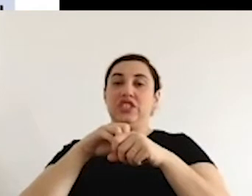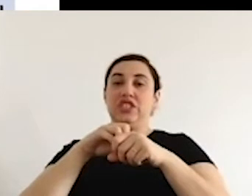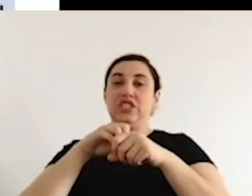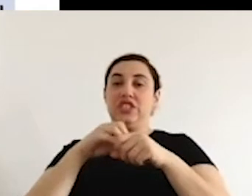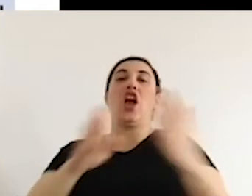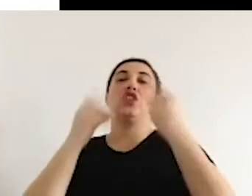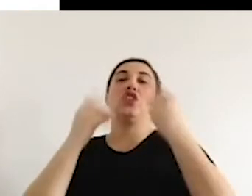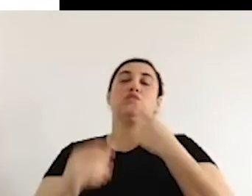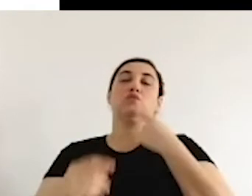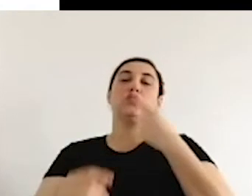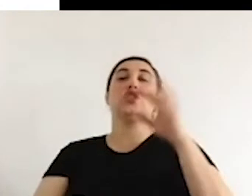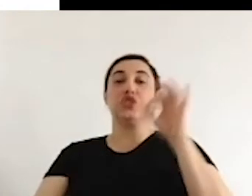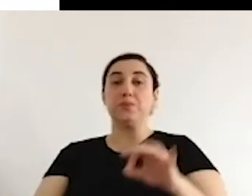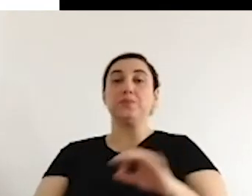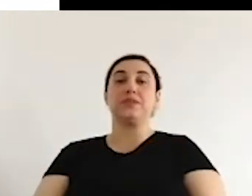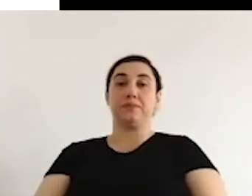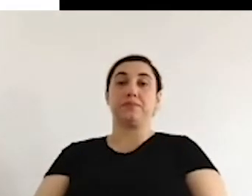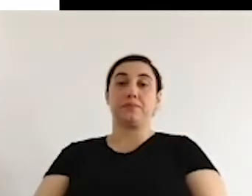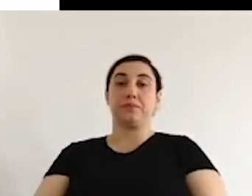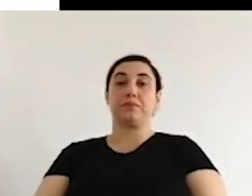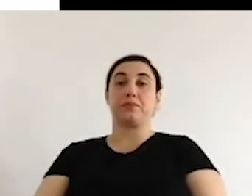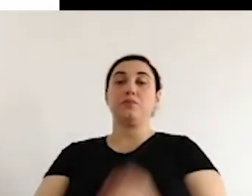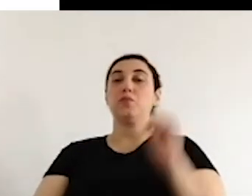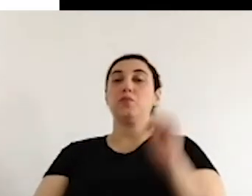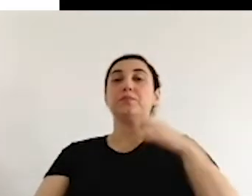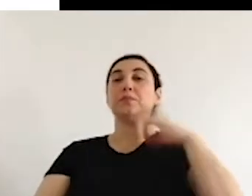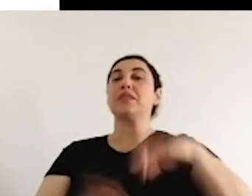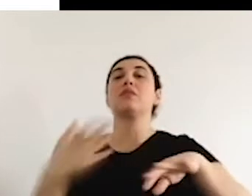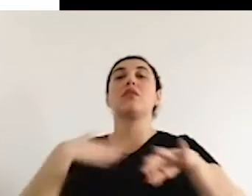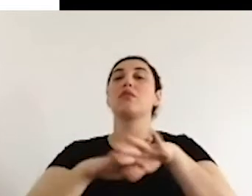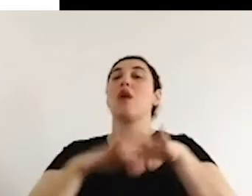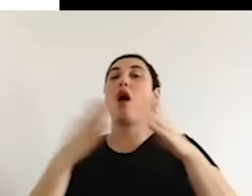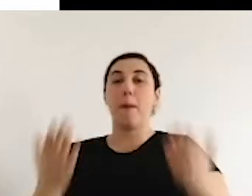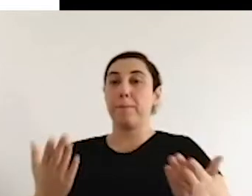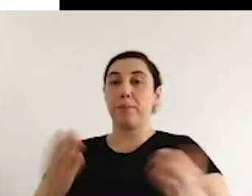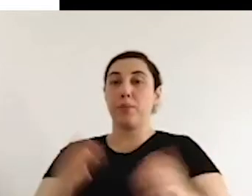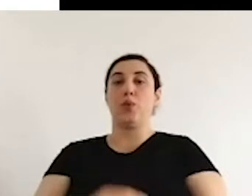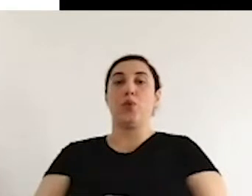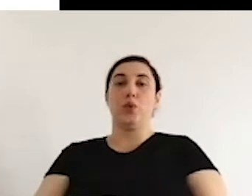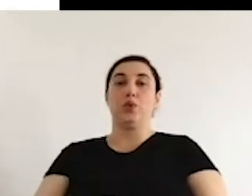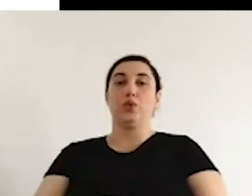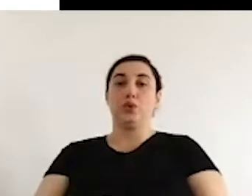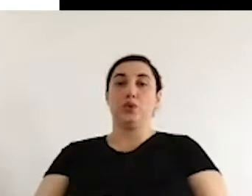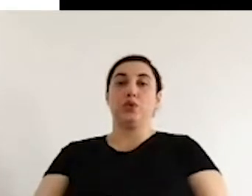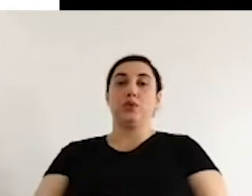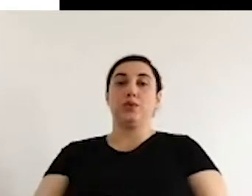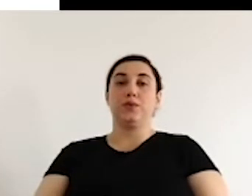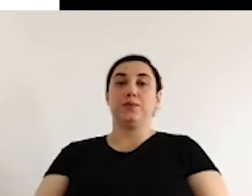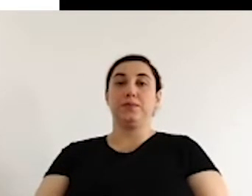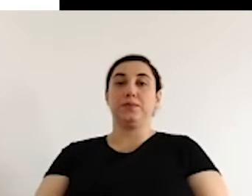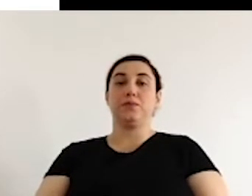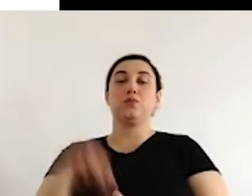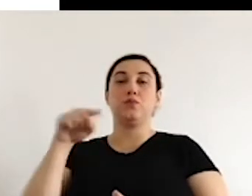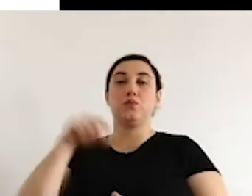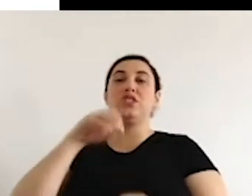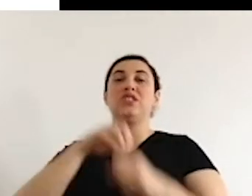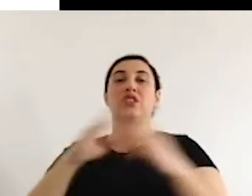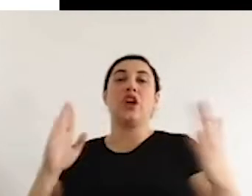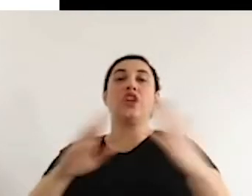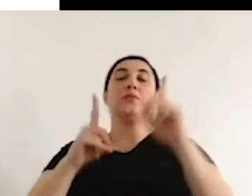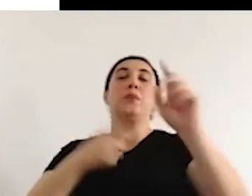So now that we have all these definitions, what do we do? What do is our task?